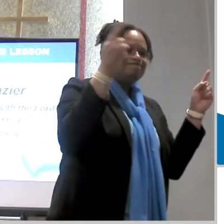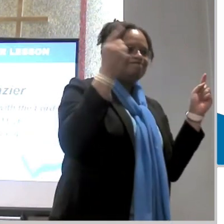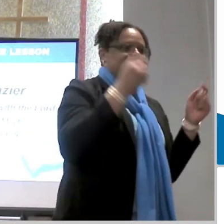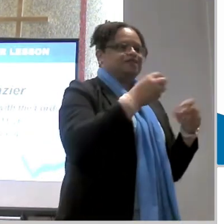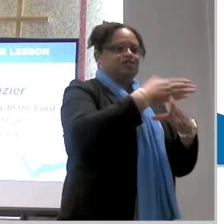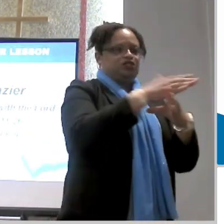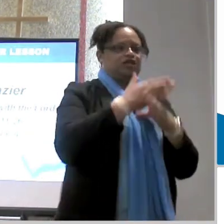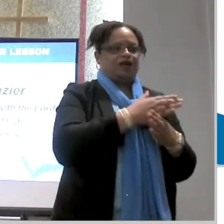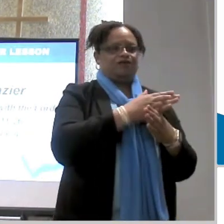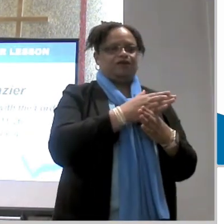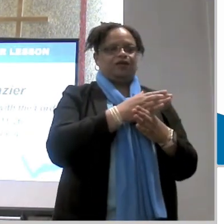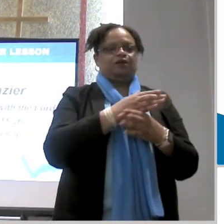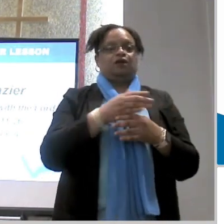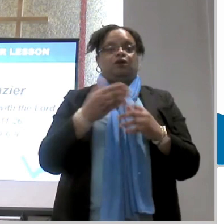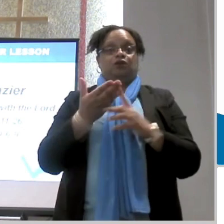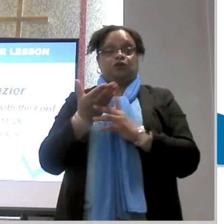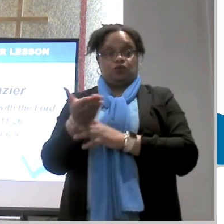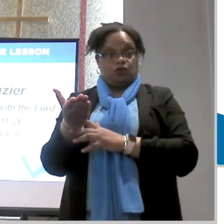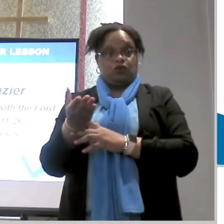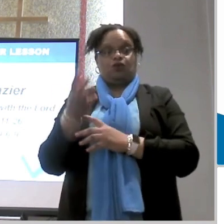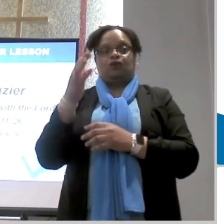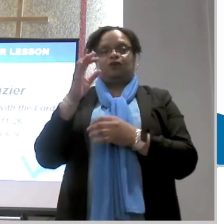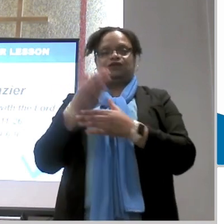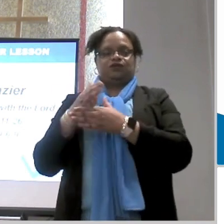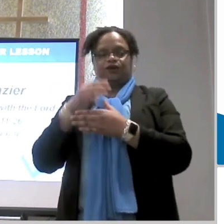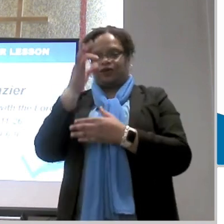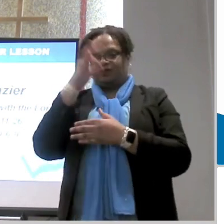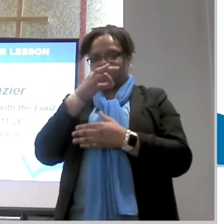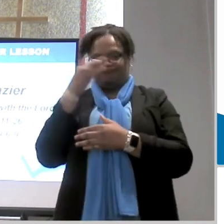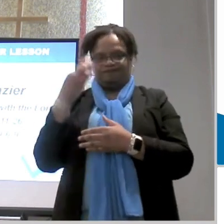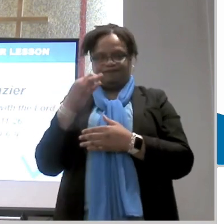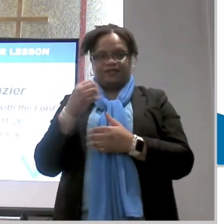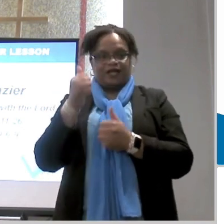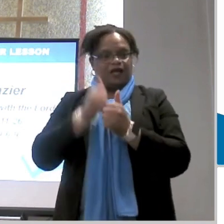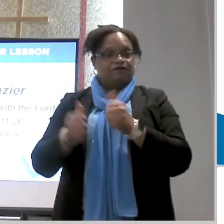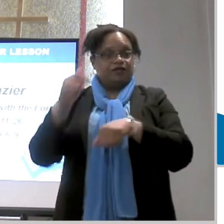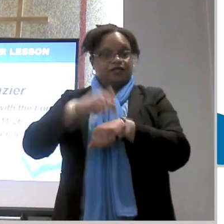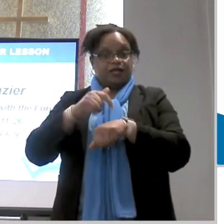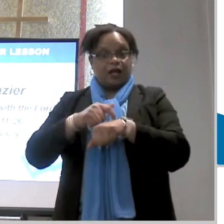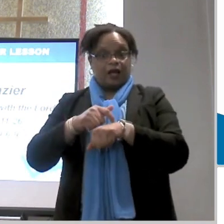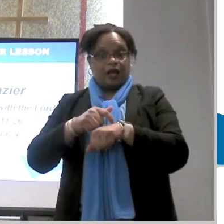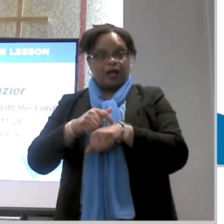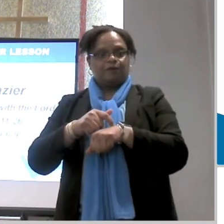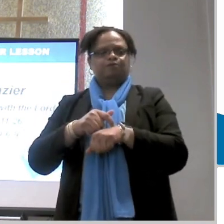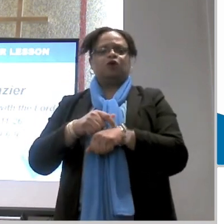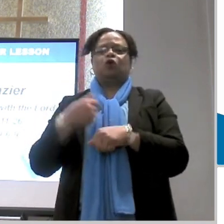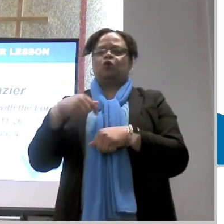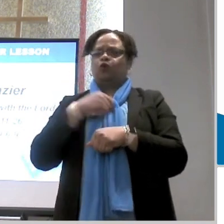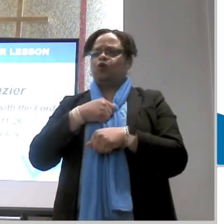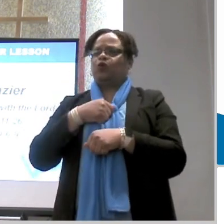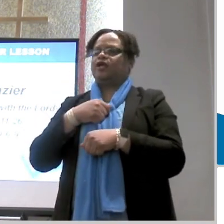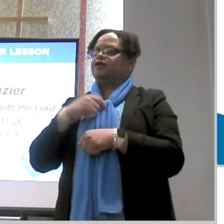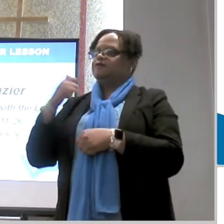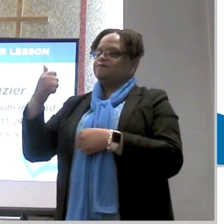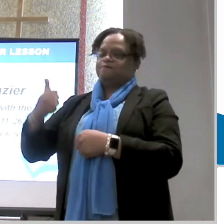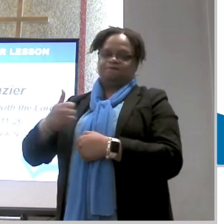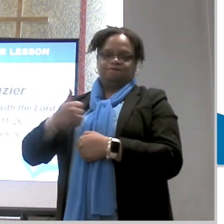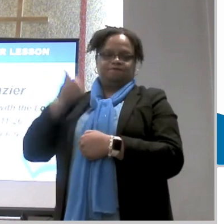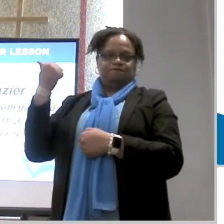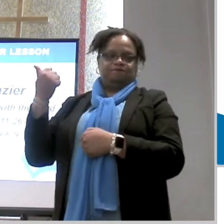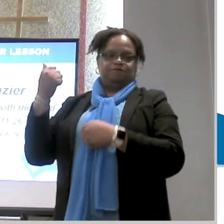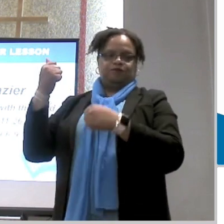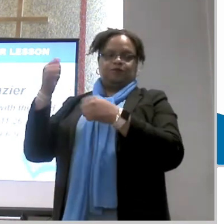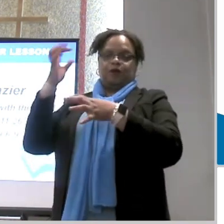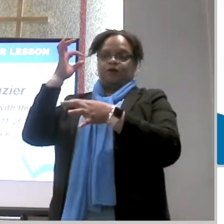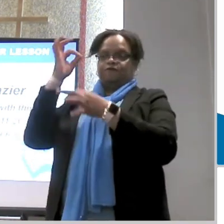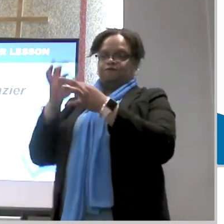through the participation in the lord's supper first and foremost each observance is a reaffirmation of the faith and a renewal of our commitment